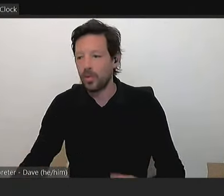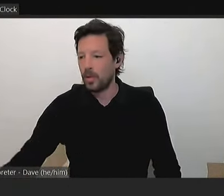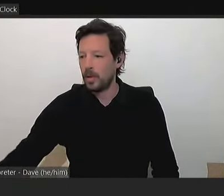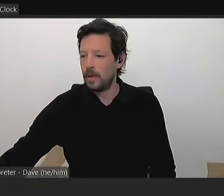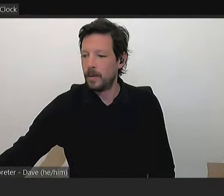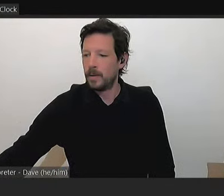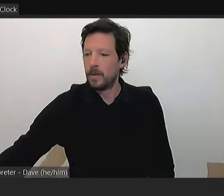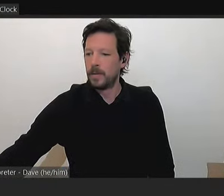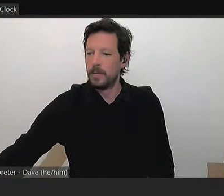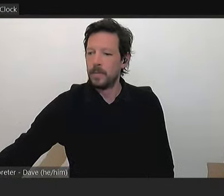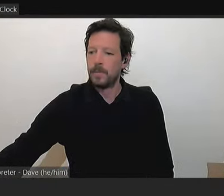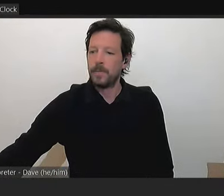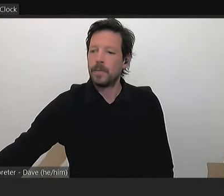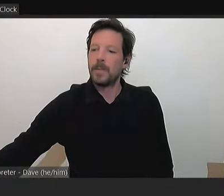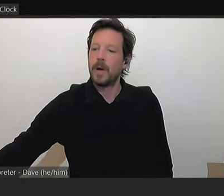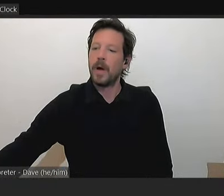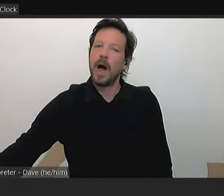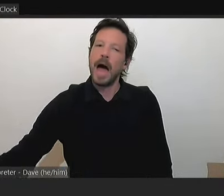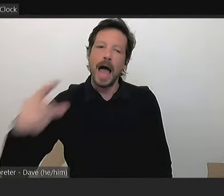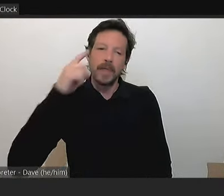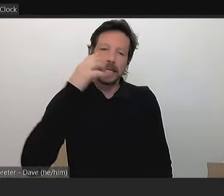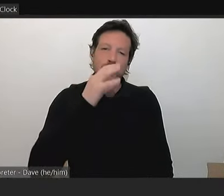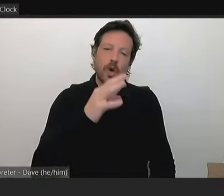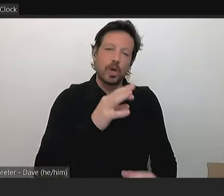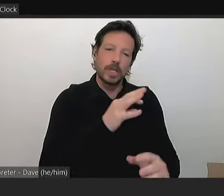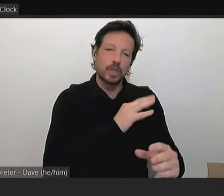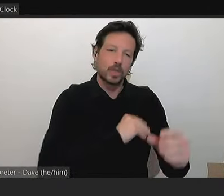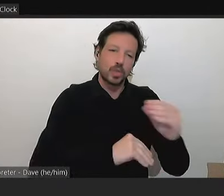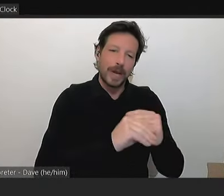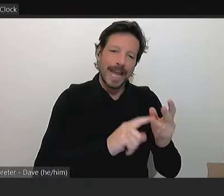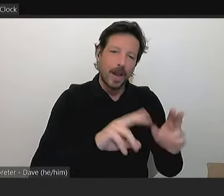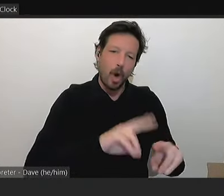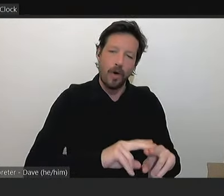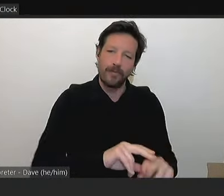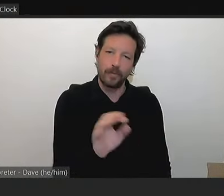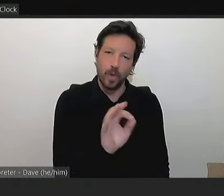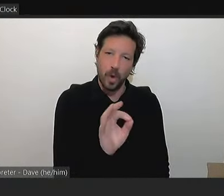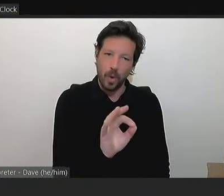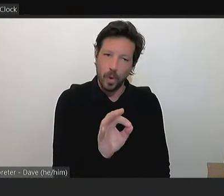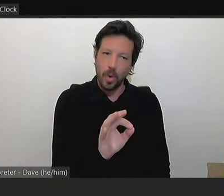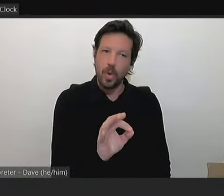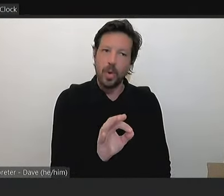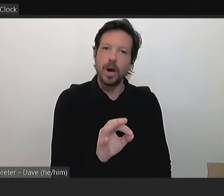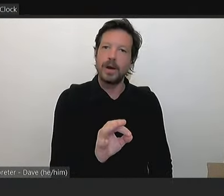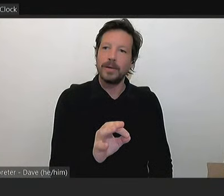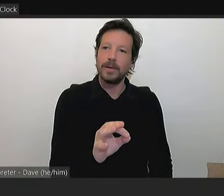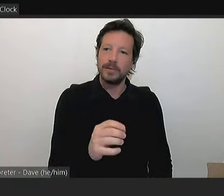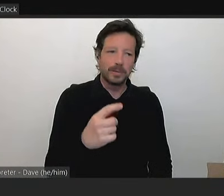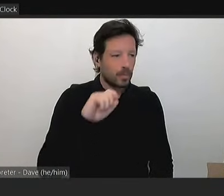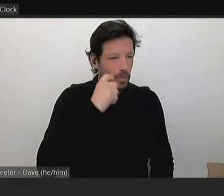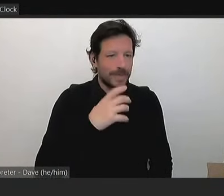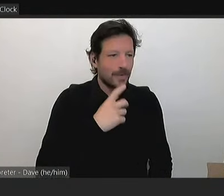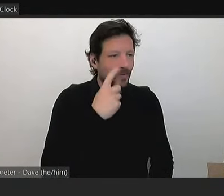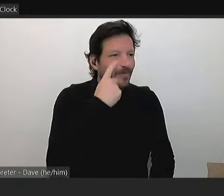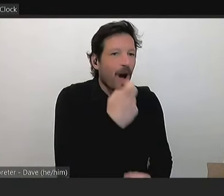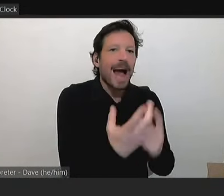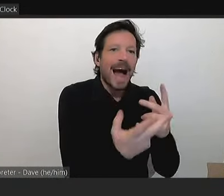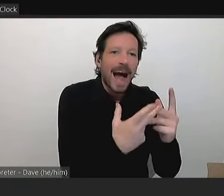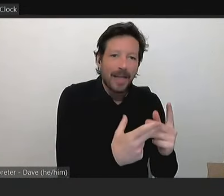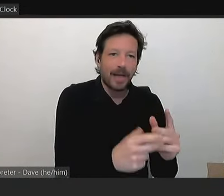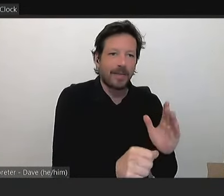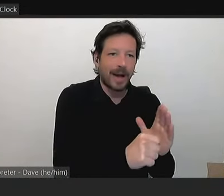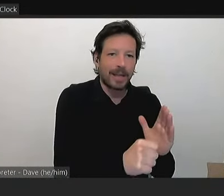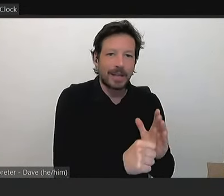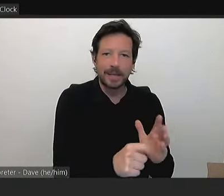trade off for Reservoir Leisure Centre because you would just have to find other forms of funding to make up if you don't have sufficient open